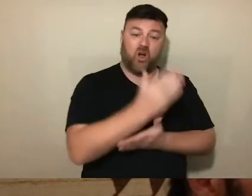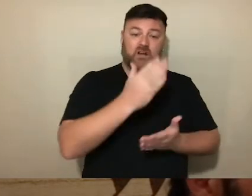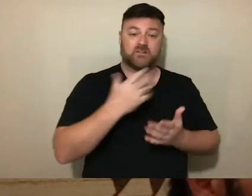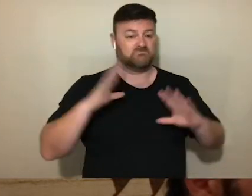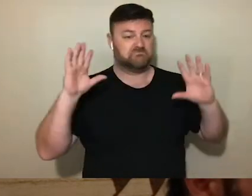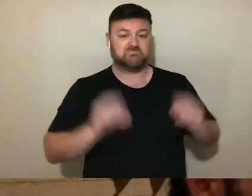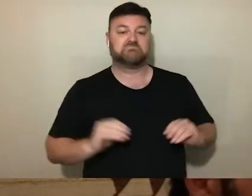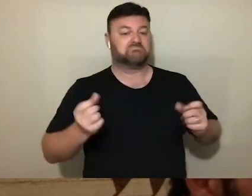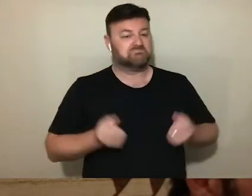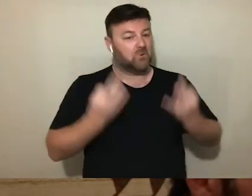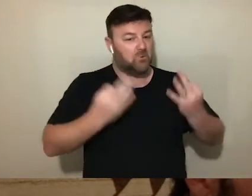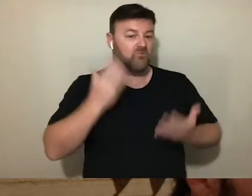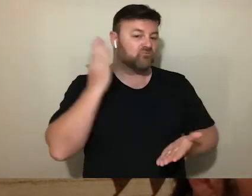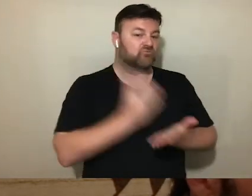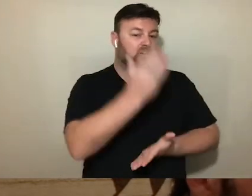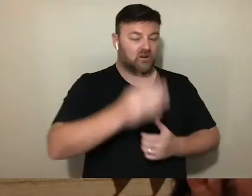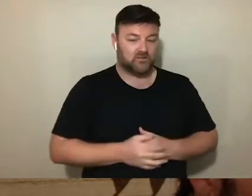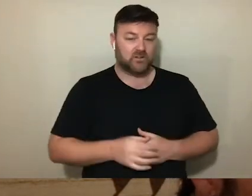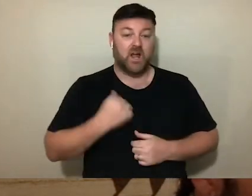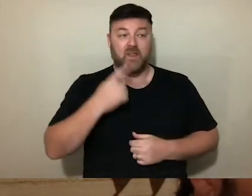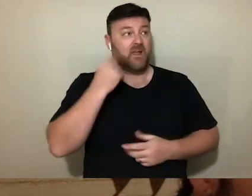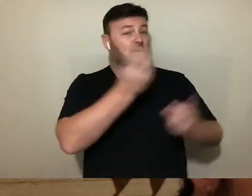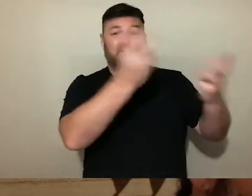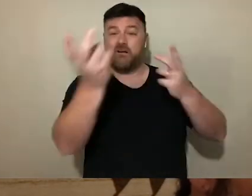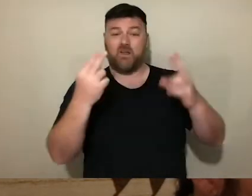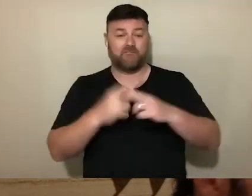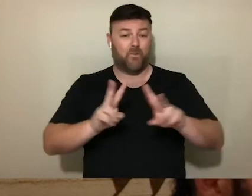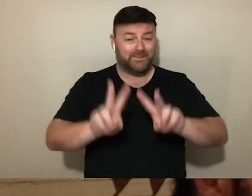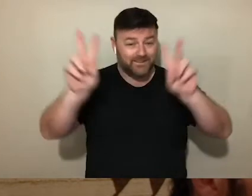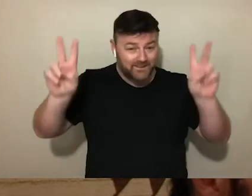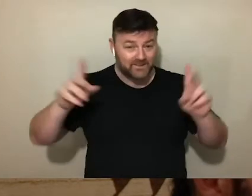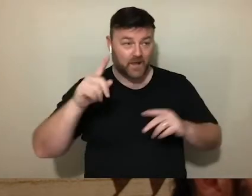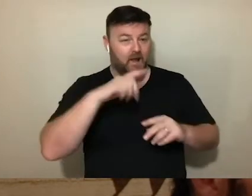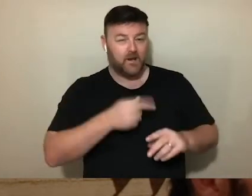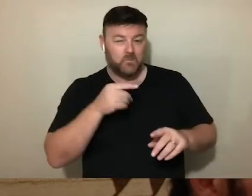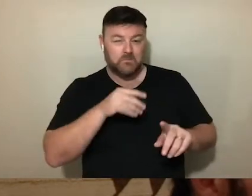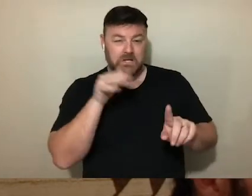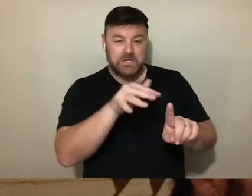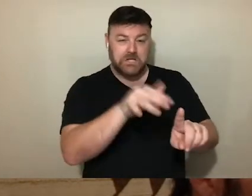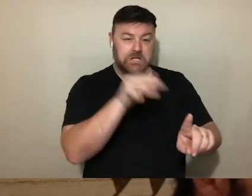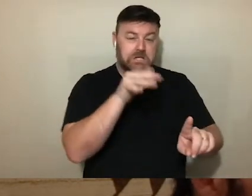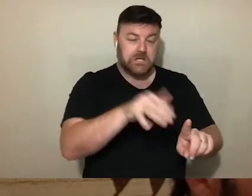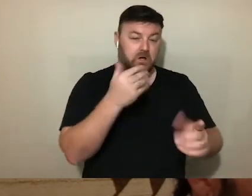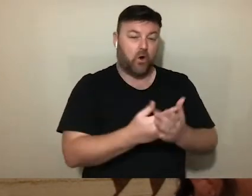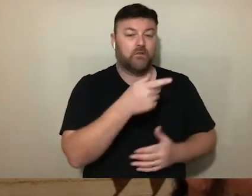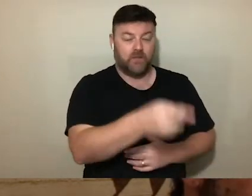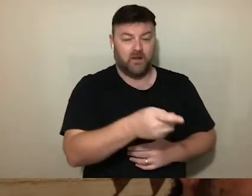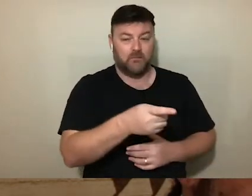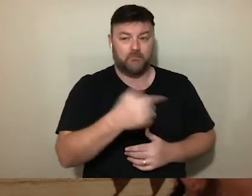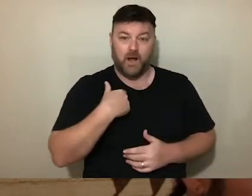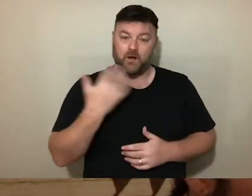those who fled traumatizing realities in search of peace may experience a deterioration in their capacity for endurance and resilience.